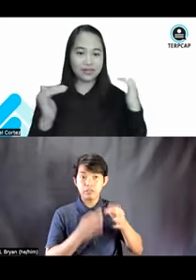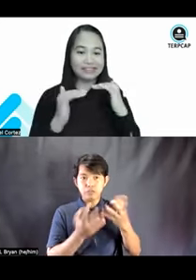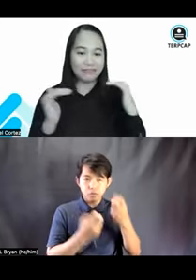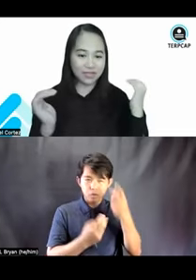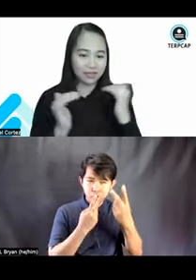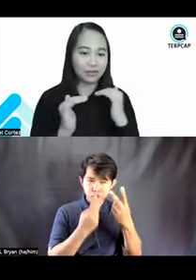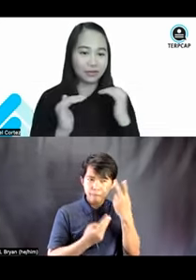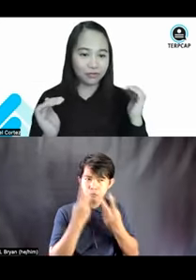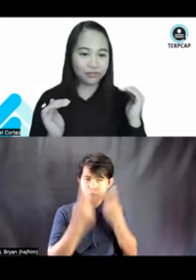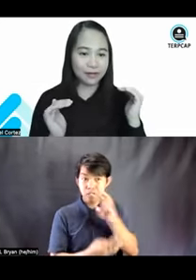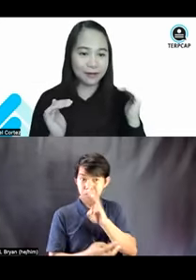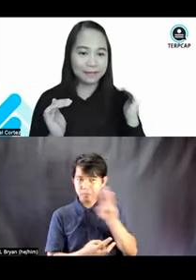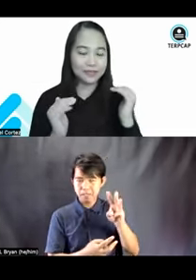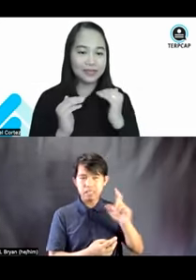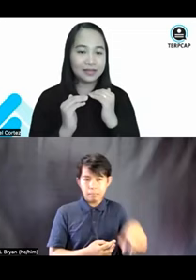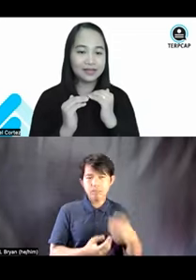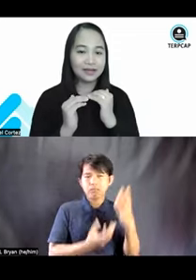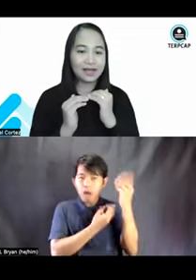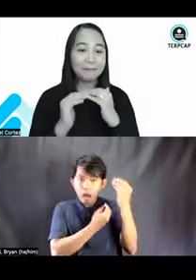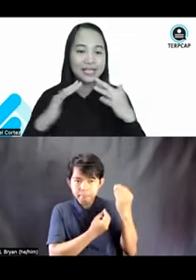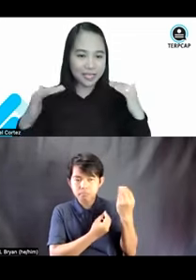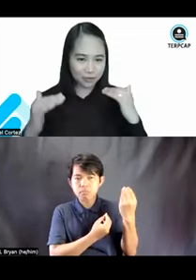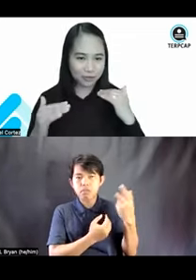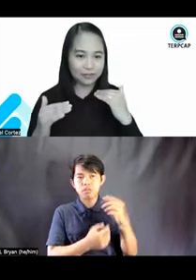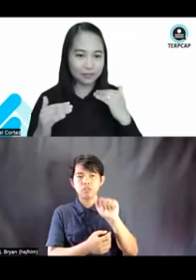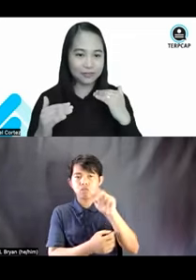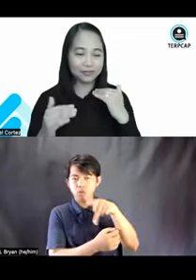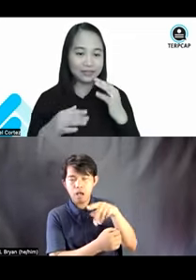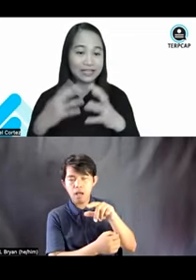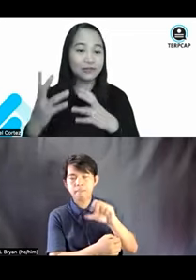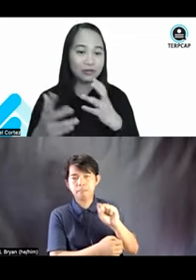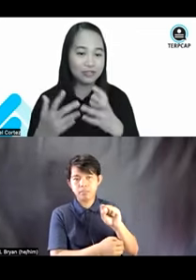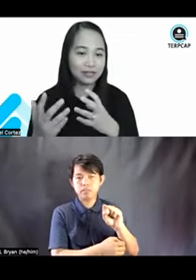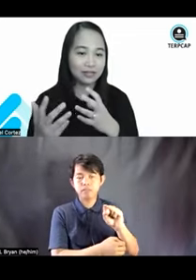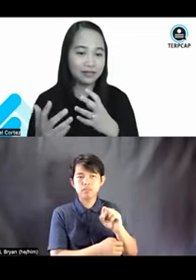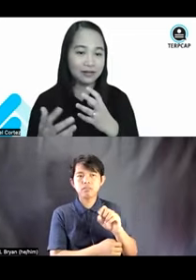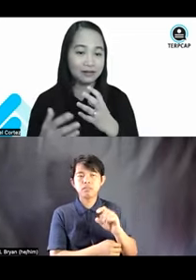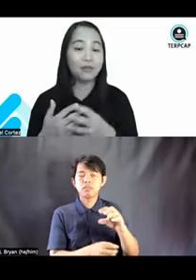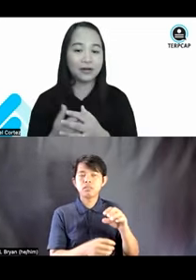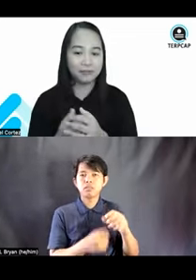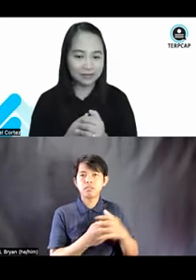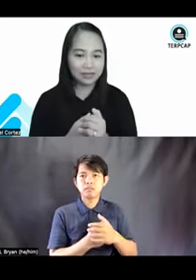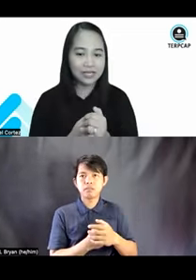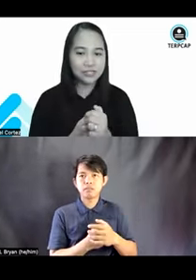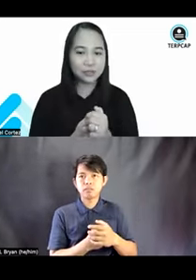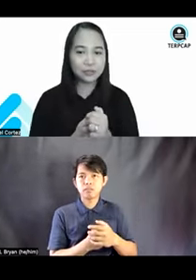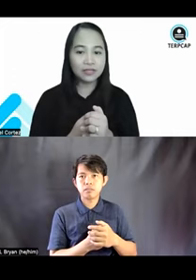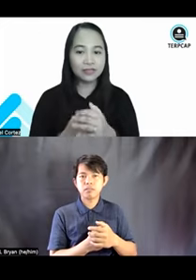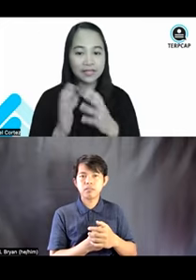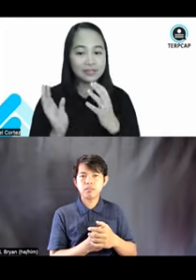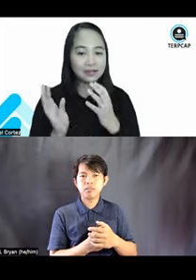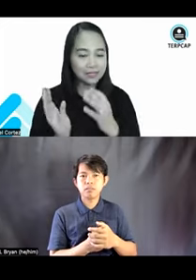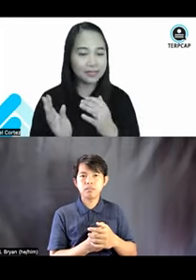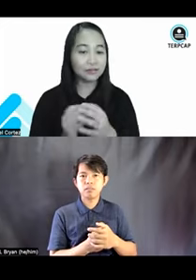your level of application in terms of the technological requirement. So,